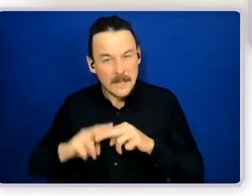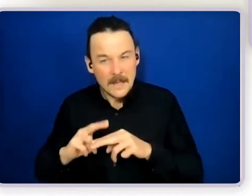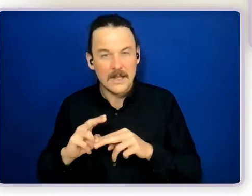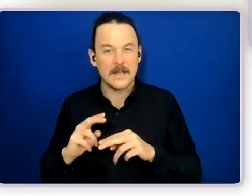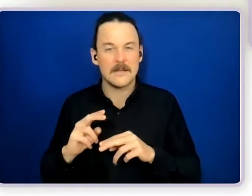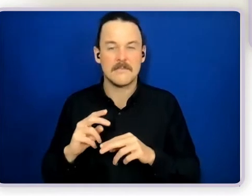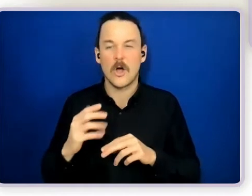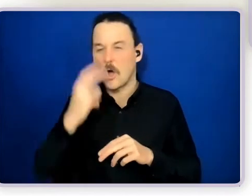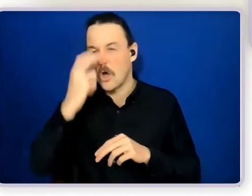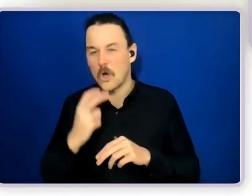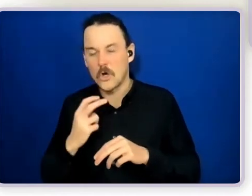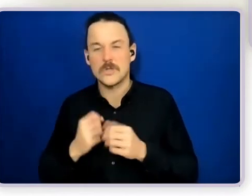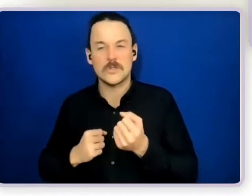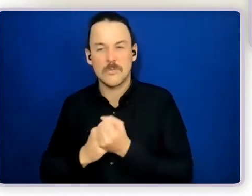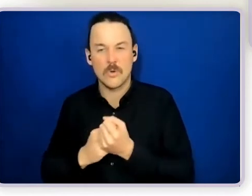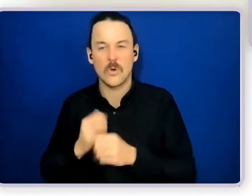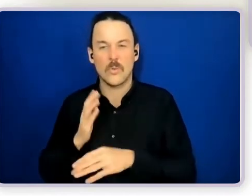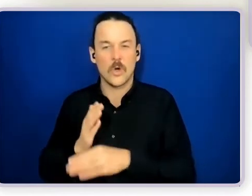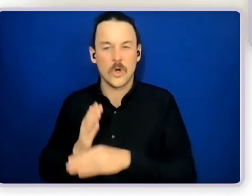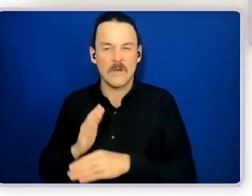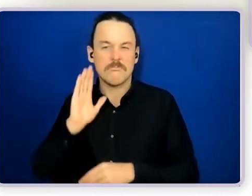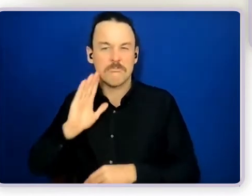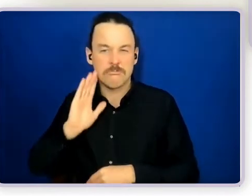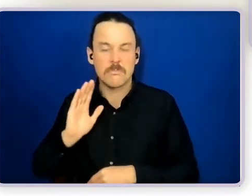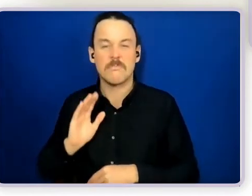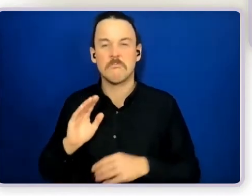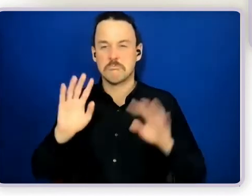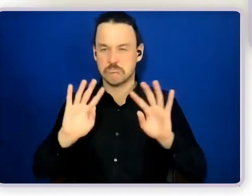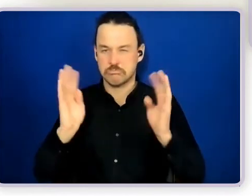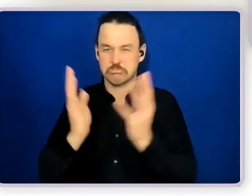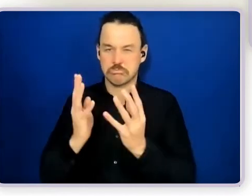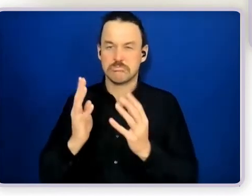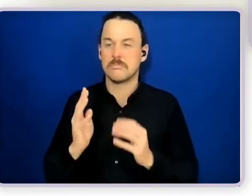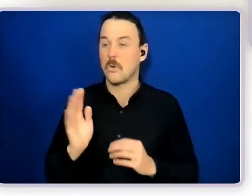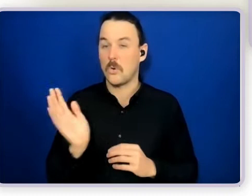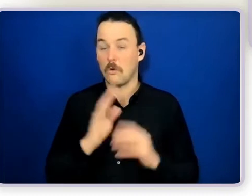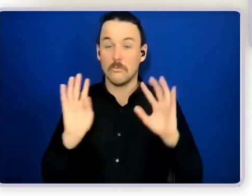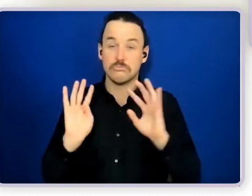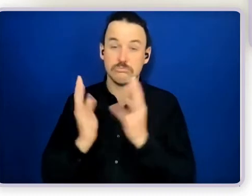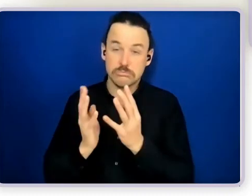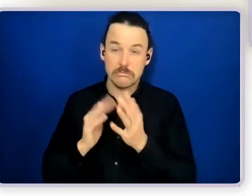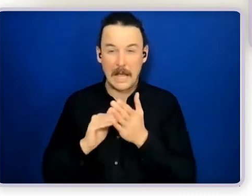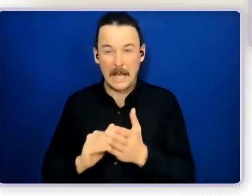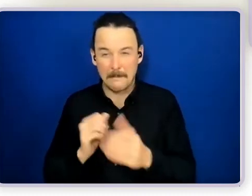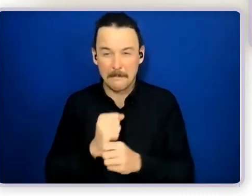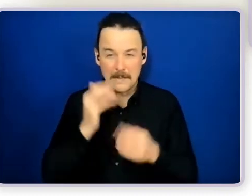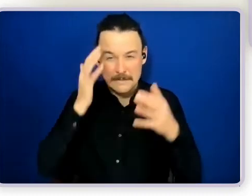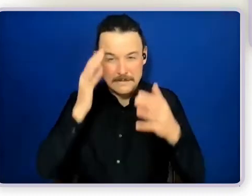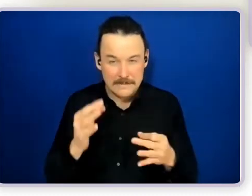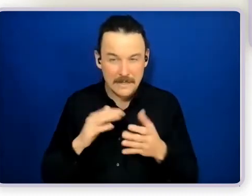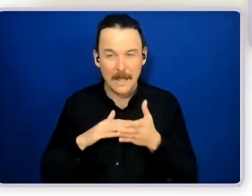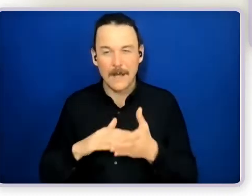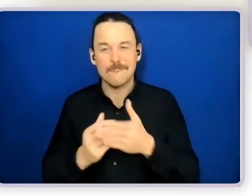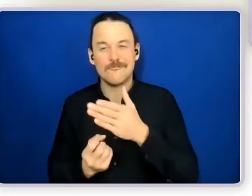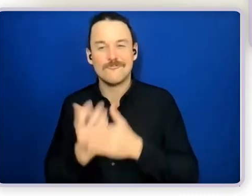et cetera. People in that room there, her circle of support, helping her to make decisions and grow. Some of the outcomes that we've seen for